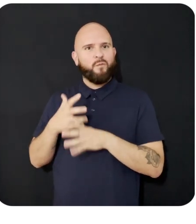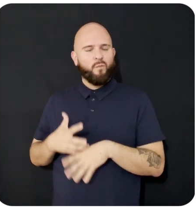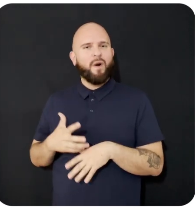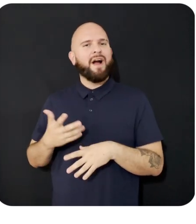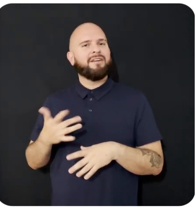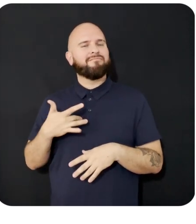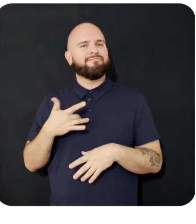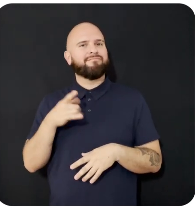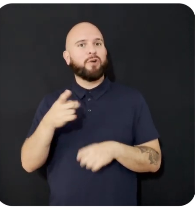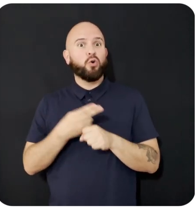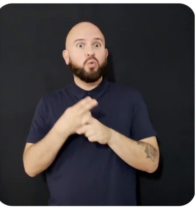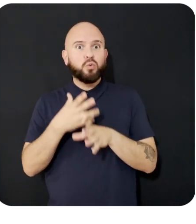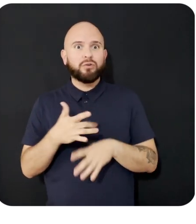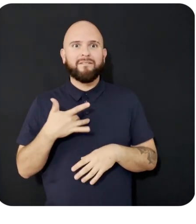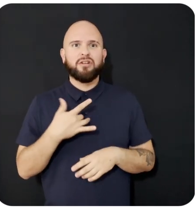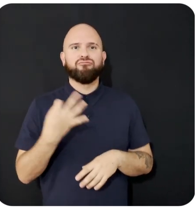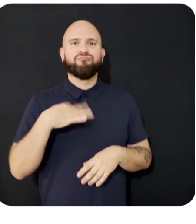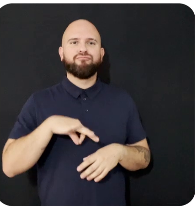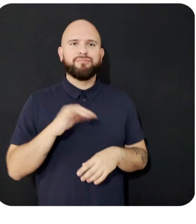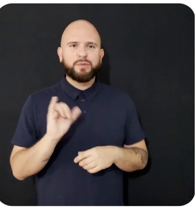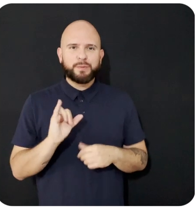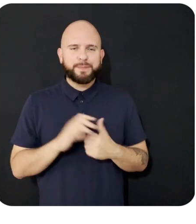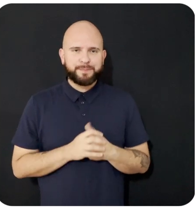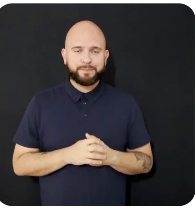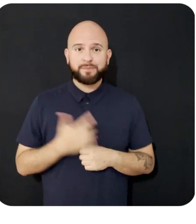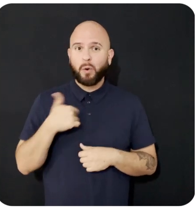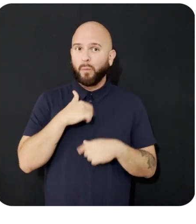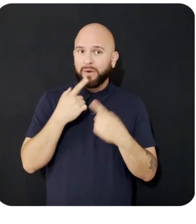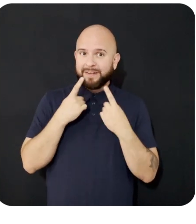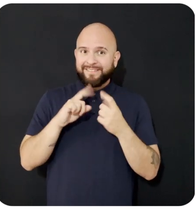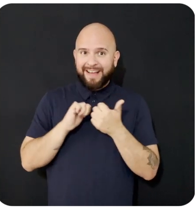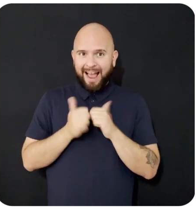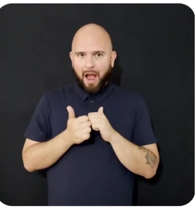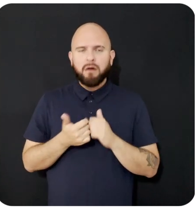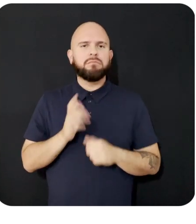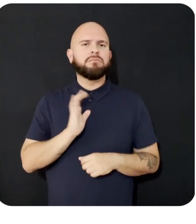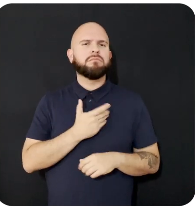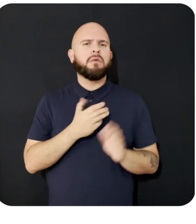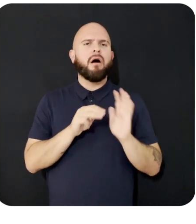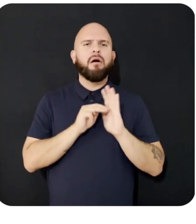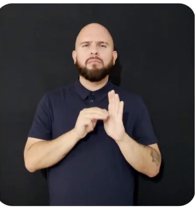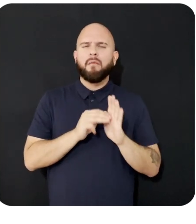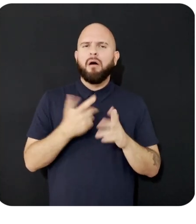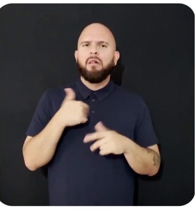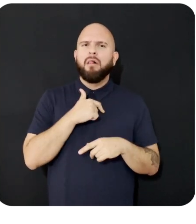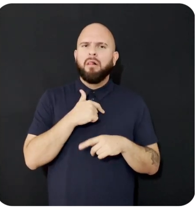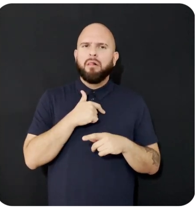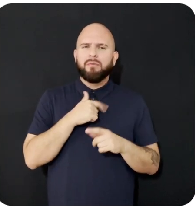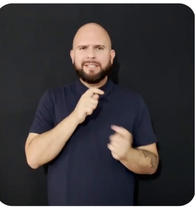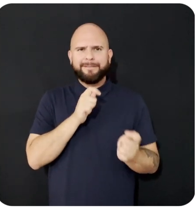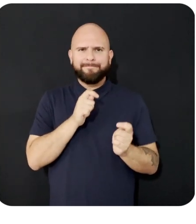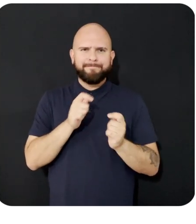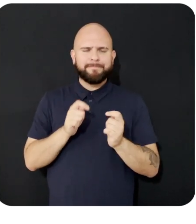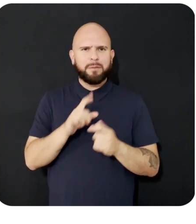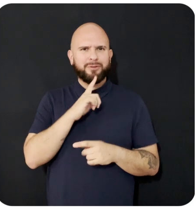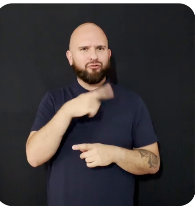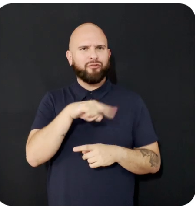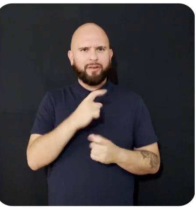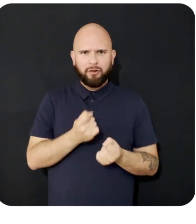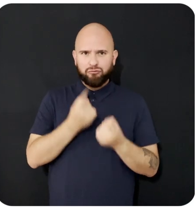achieve this, we fine-tuned our model to understand content shared by the creator on Instagram